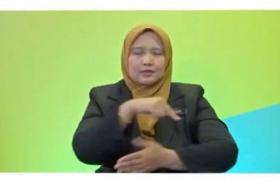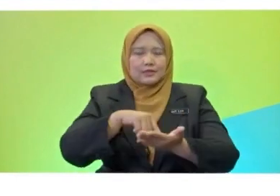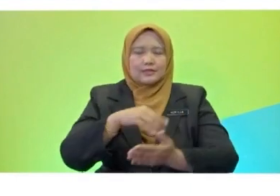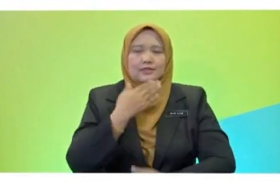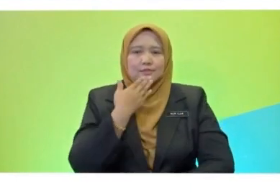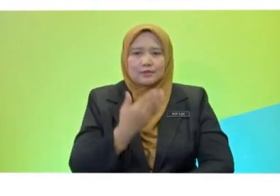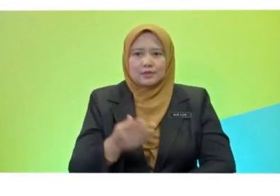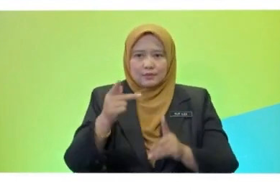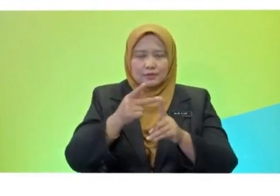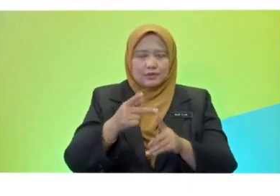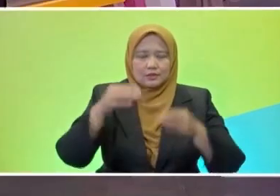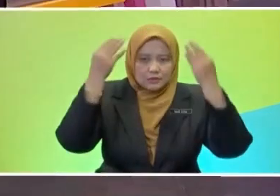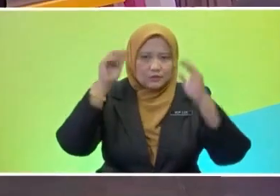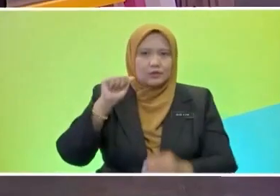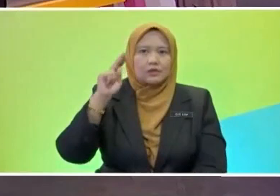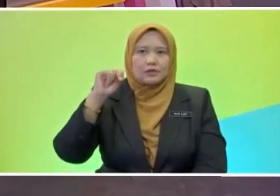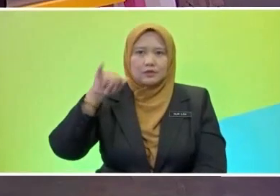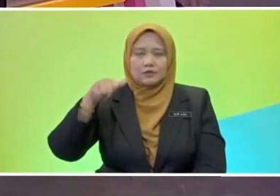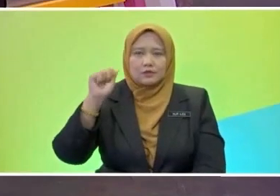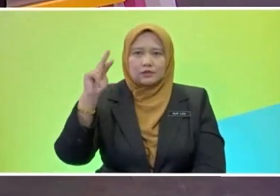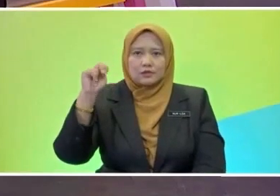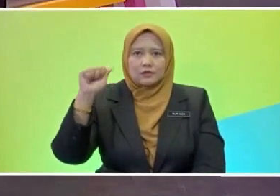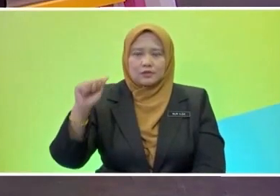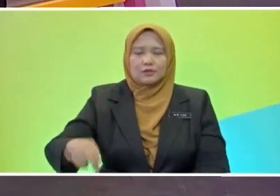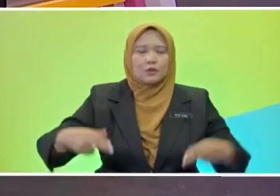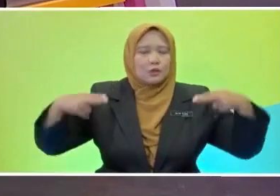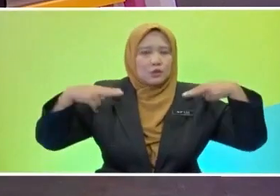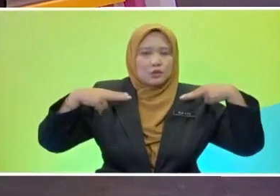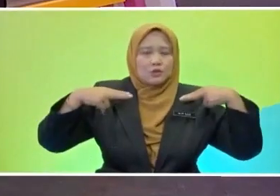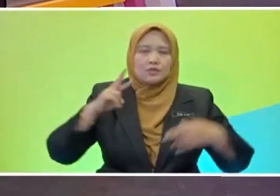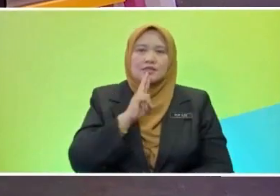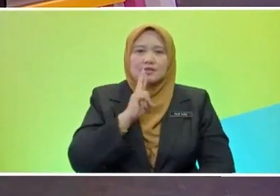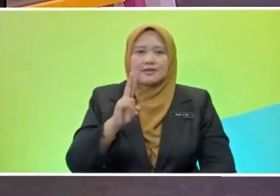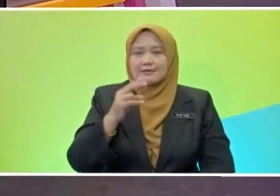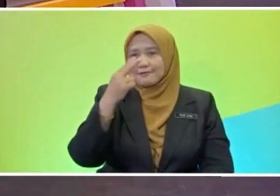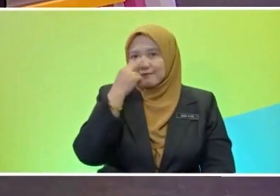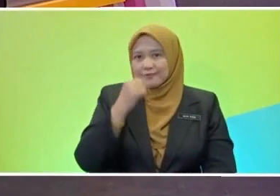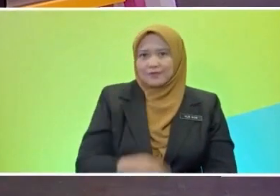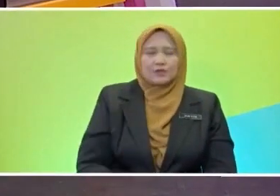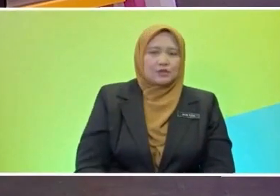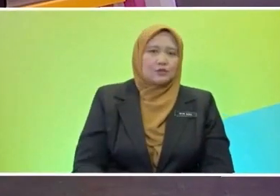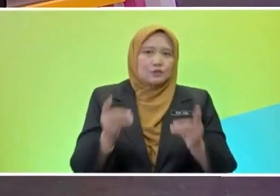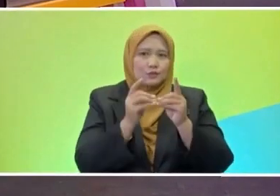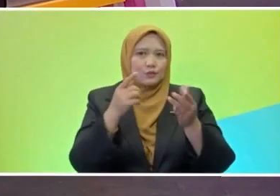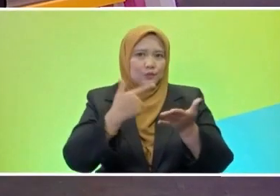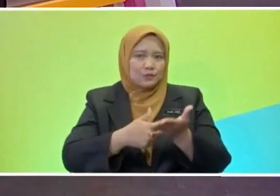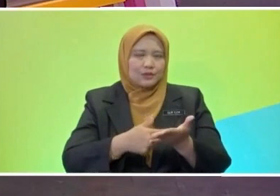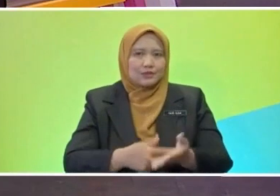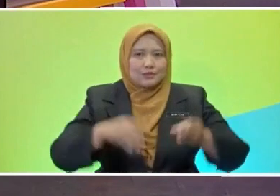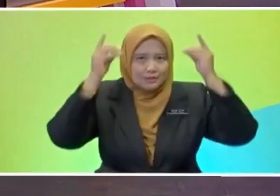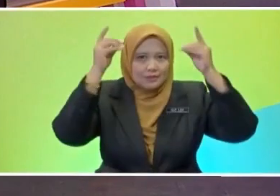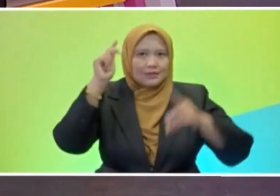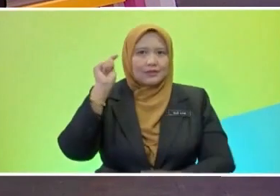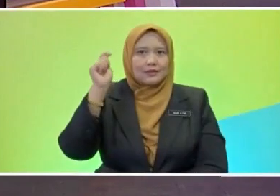so much to teacher Anjana for today's lesson on Holidays Are Fun. And we will see you again only in slot tahap satu, Dedeh TV,